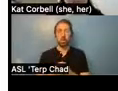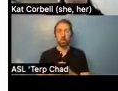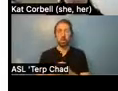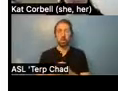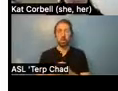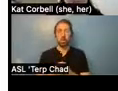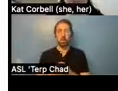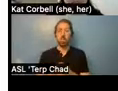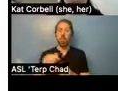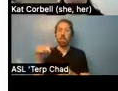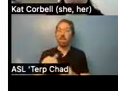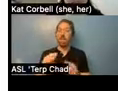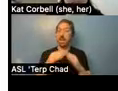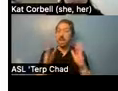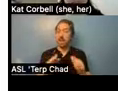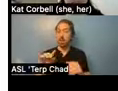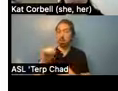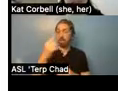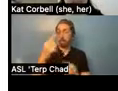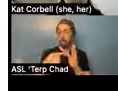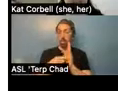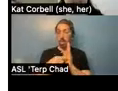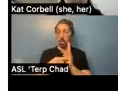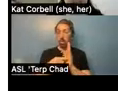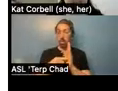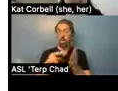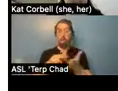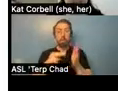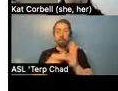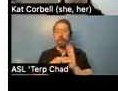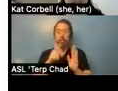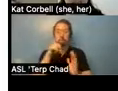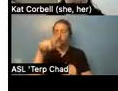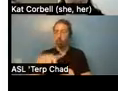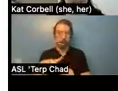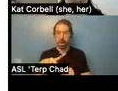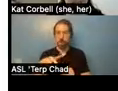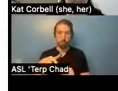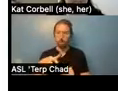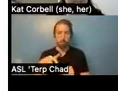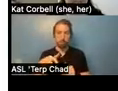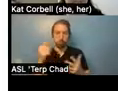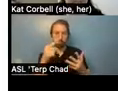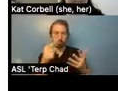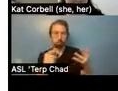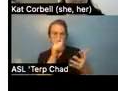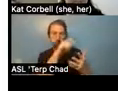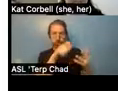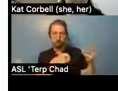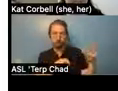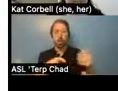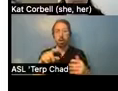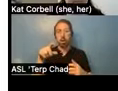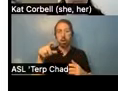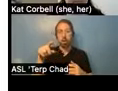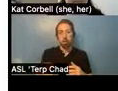are generally not required to be sober or stable, et cetera, to access housing. Um, so